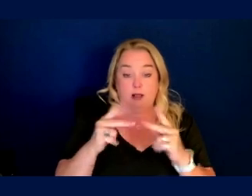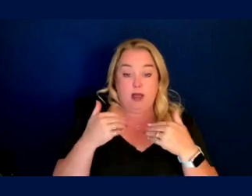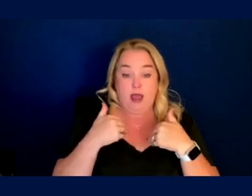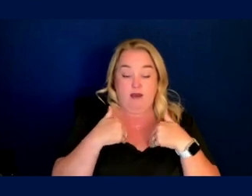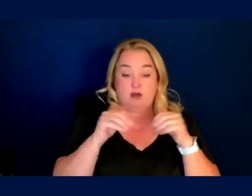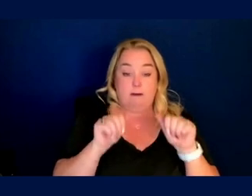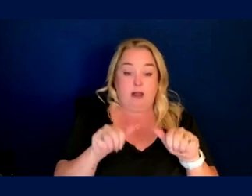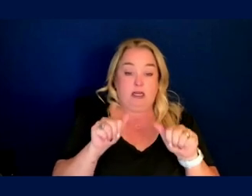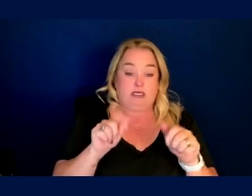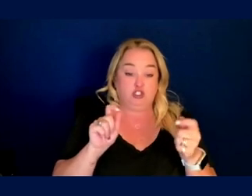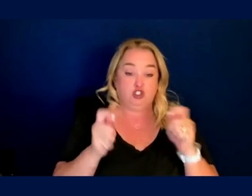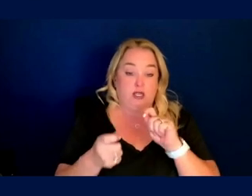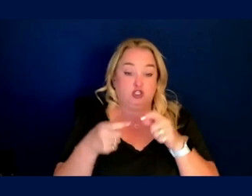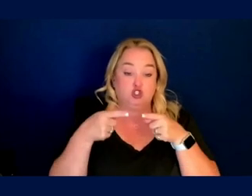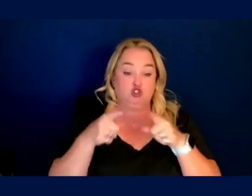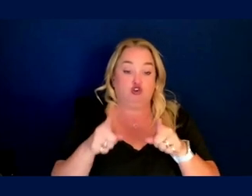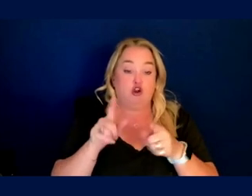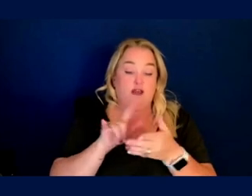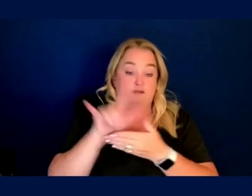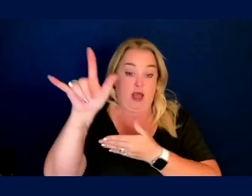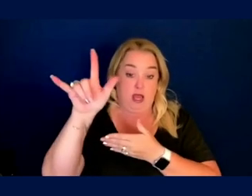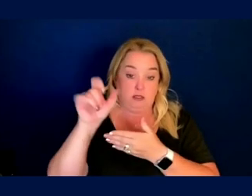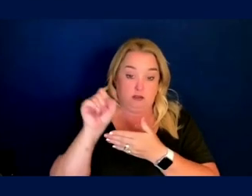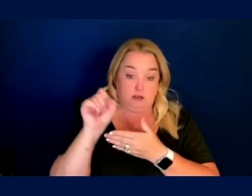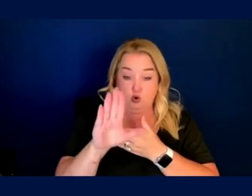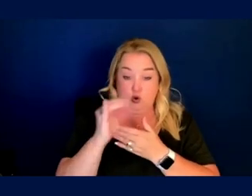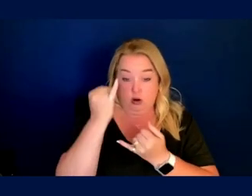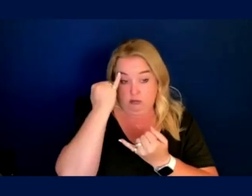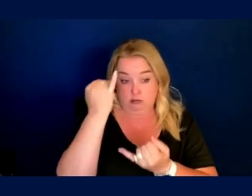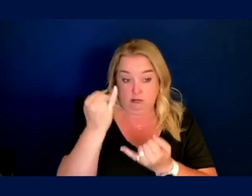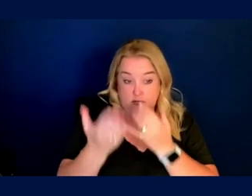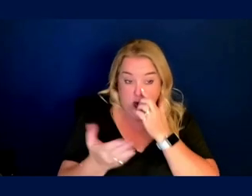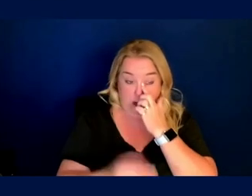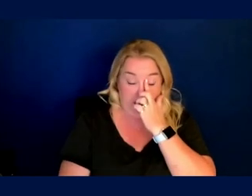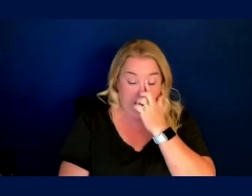changes in flight. So, thoughts, the floor is open.